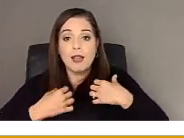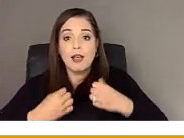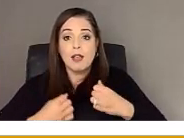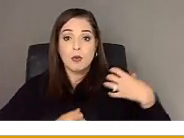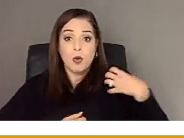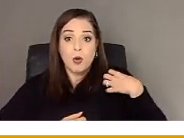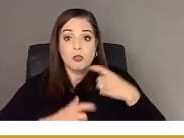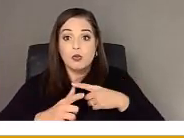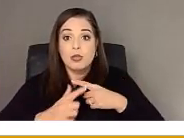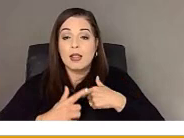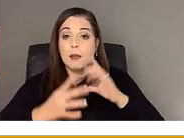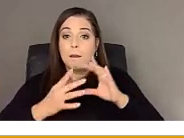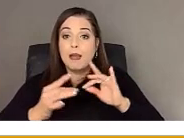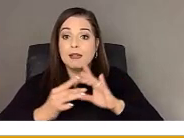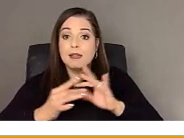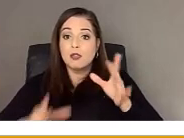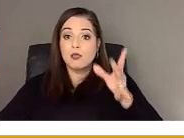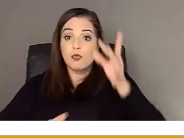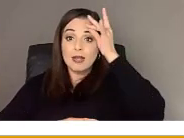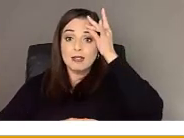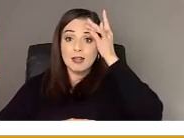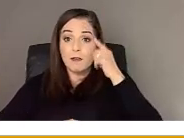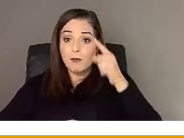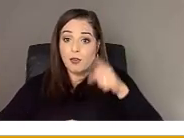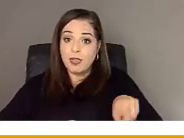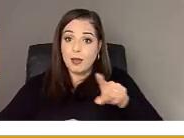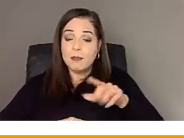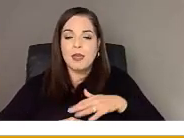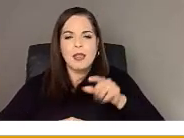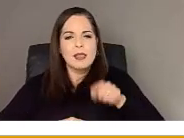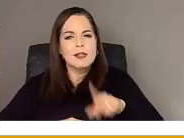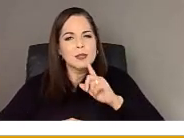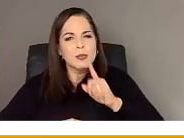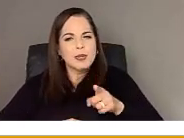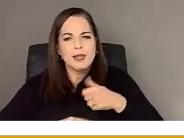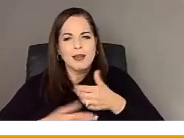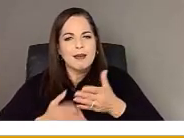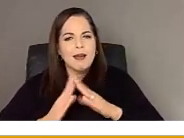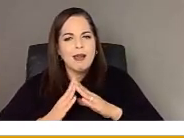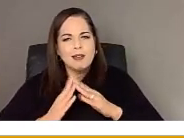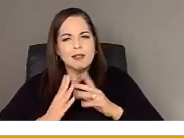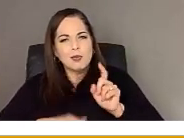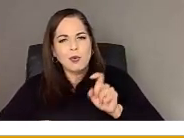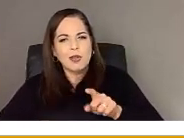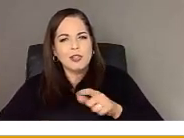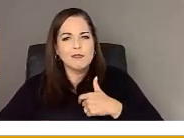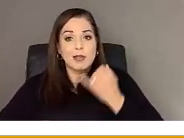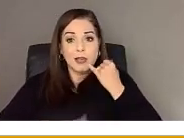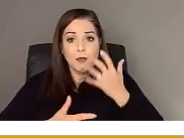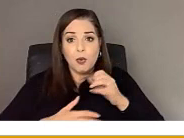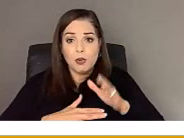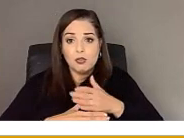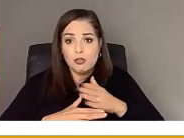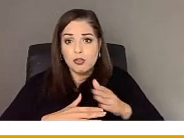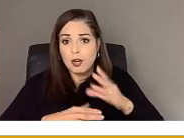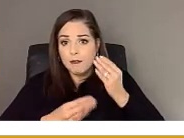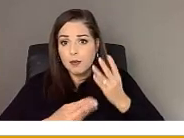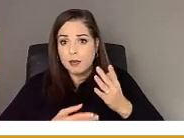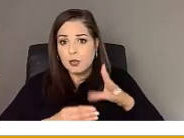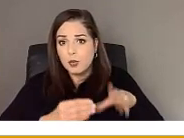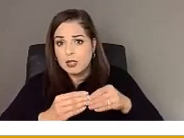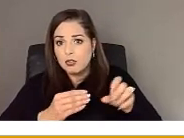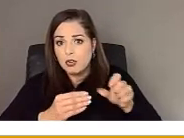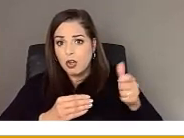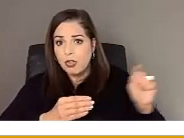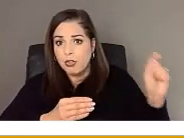resonated with them. This does beg the question that if we wanted to share the information with additional groups, would we